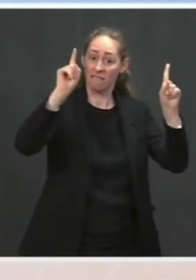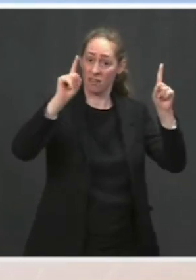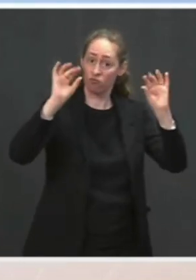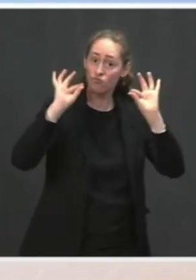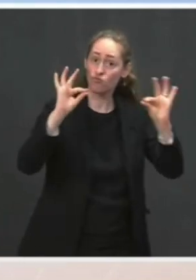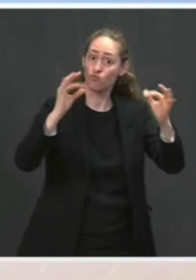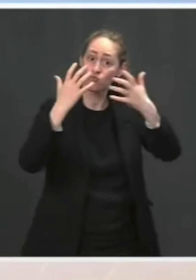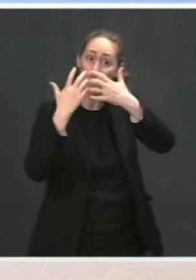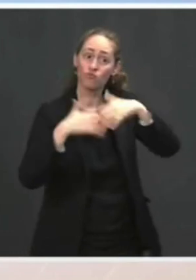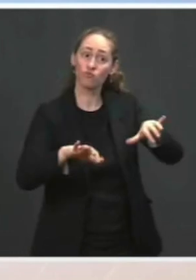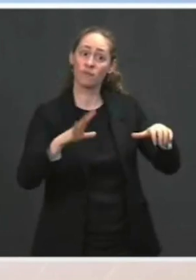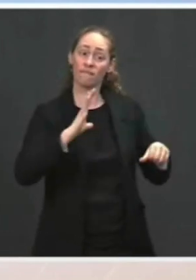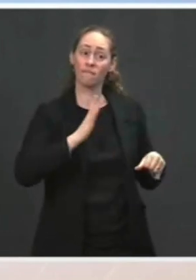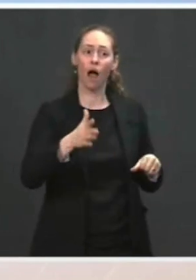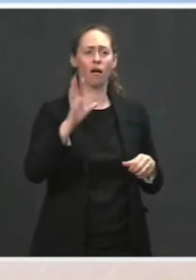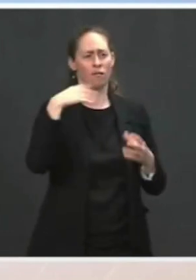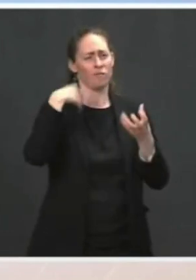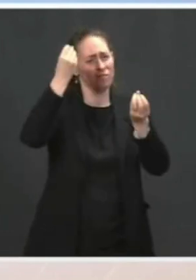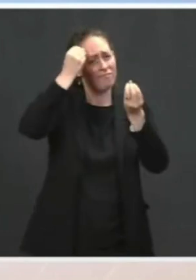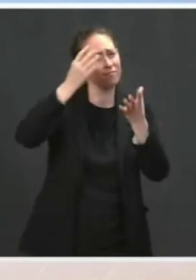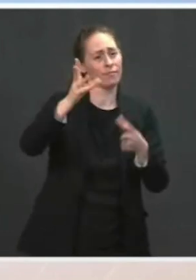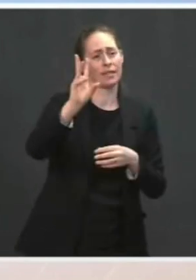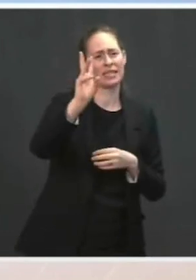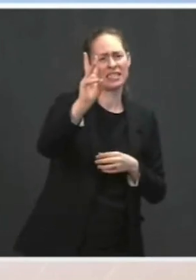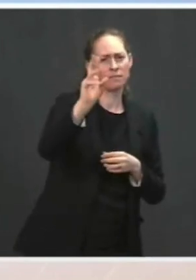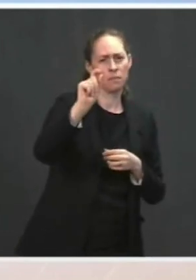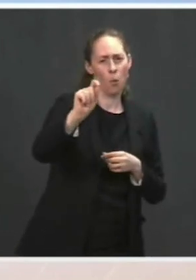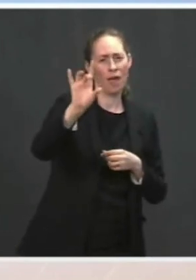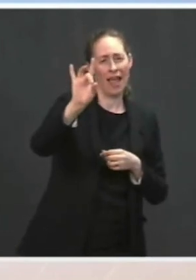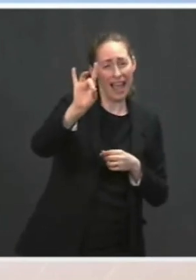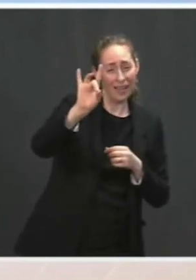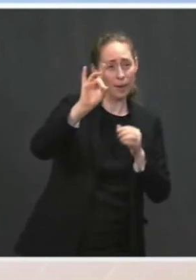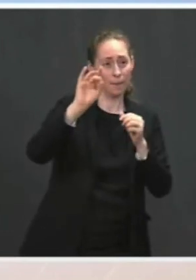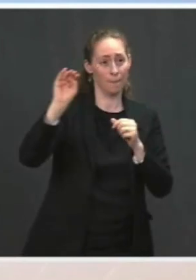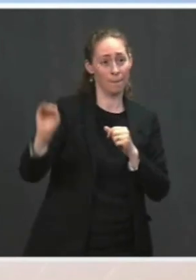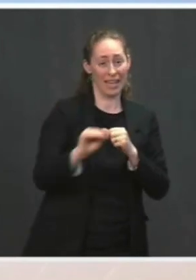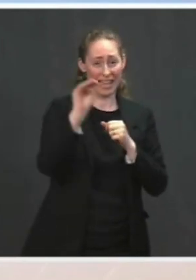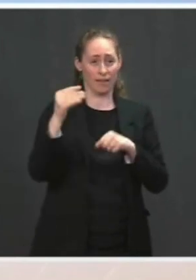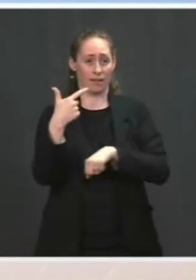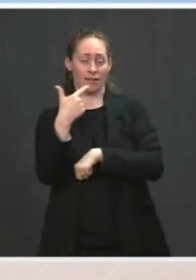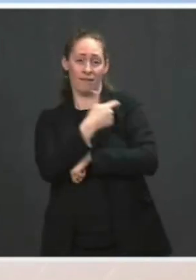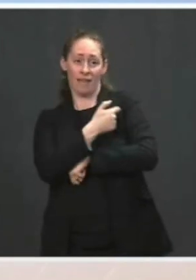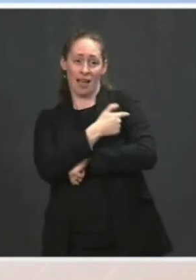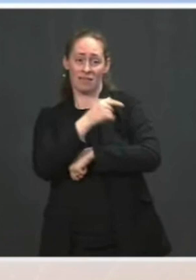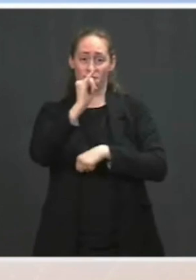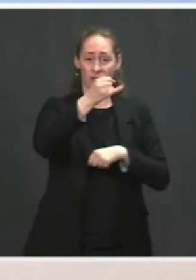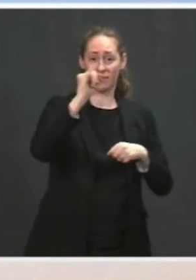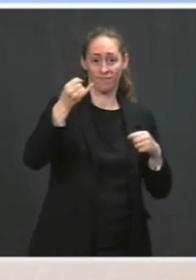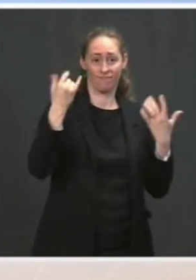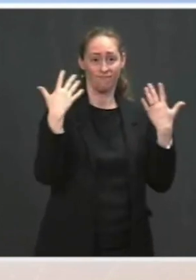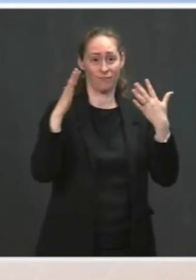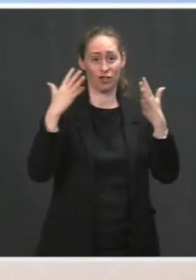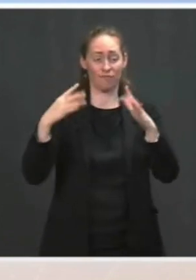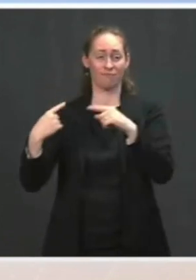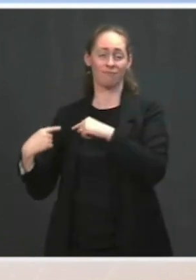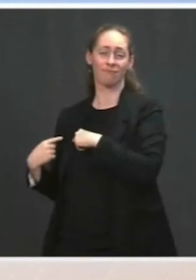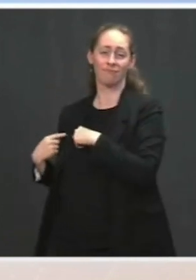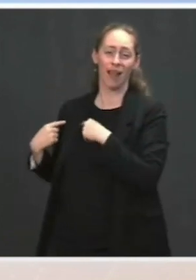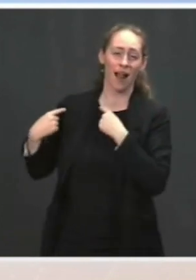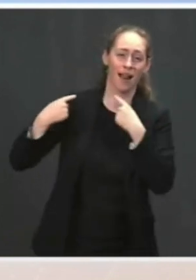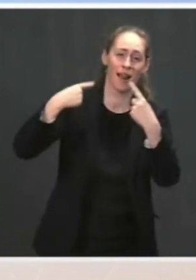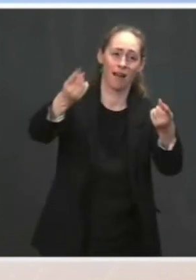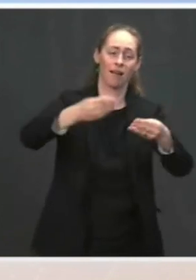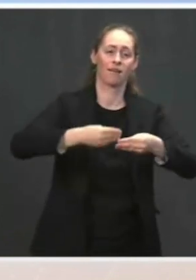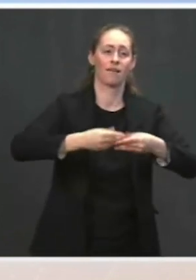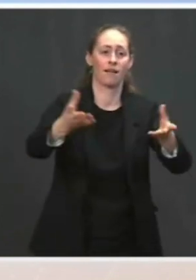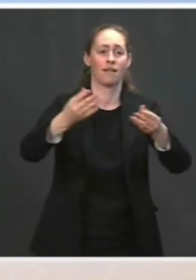.85 million doses of J&J distributed in the United States thus far. So someone who maybe